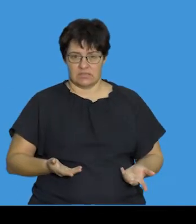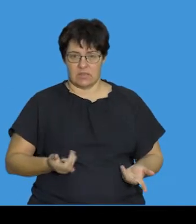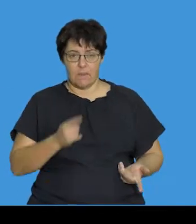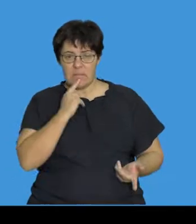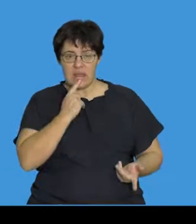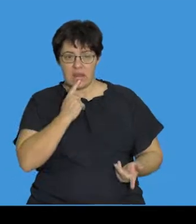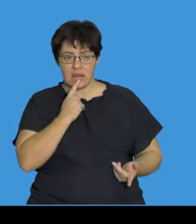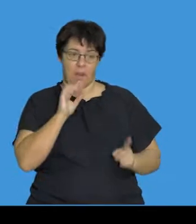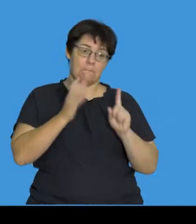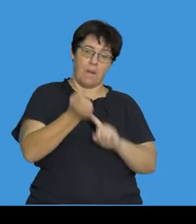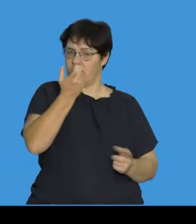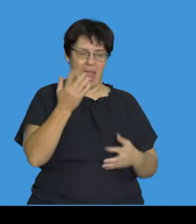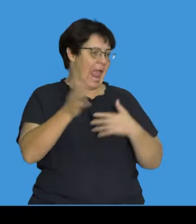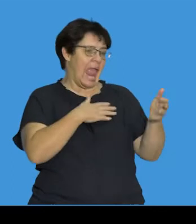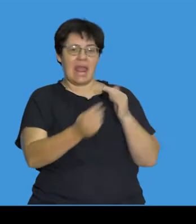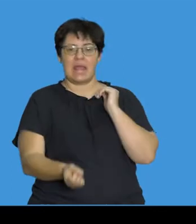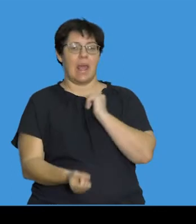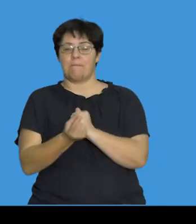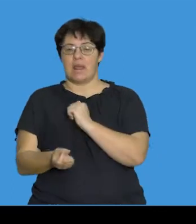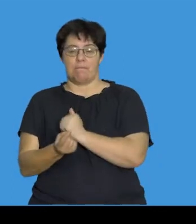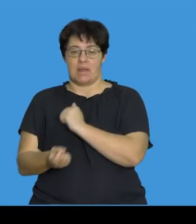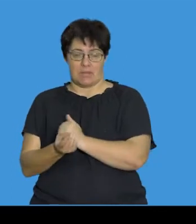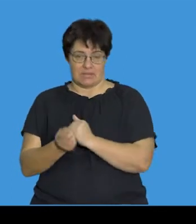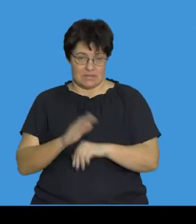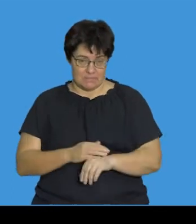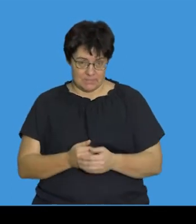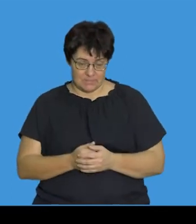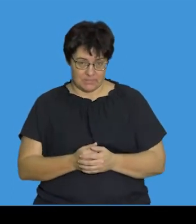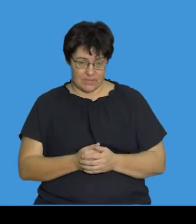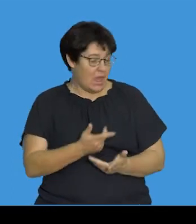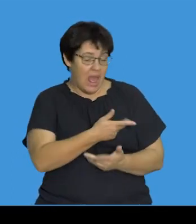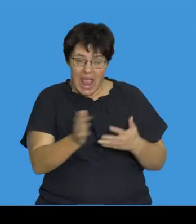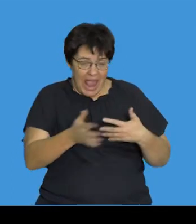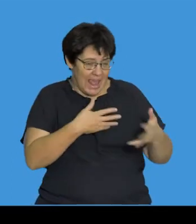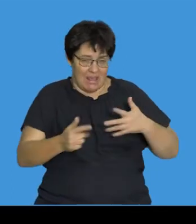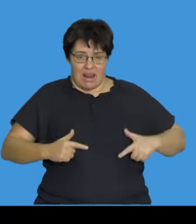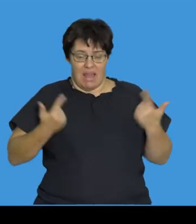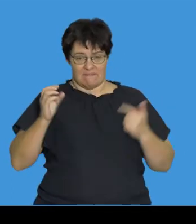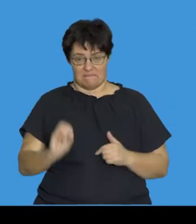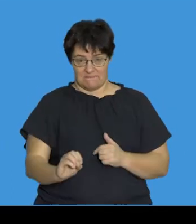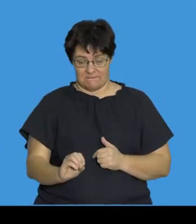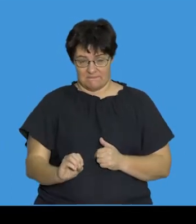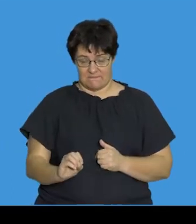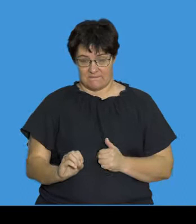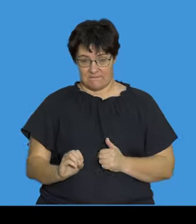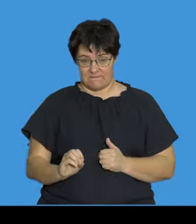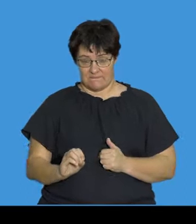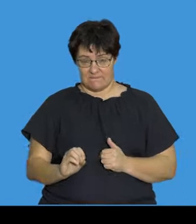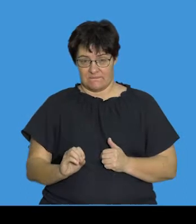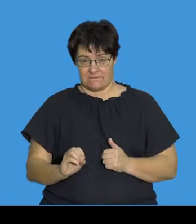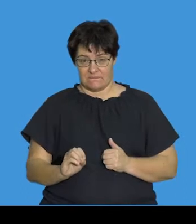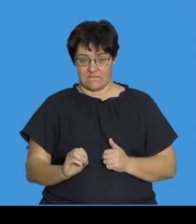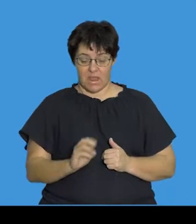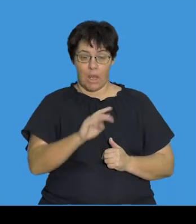unpredicted. It can happen at any time in all living organisms. However, we need to understand that not